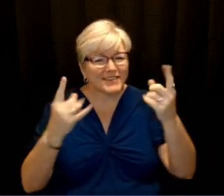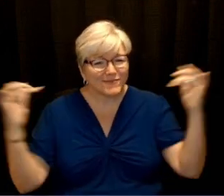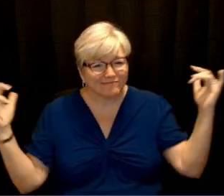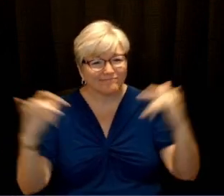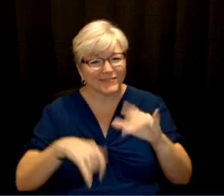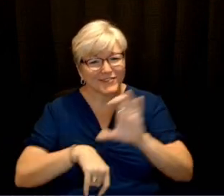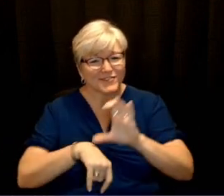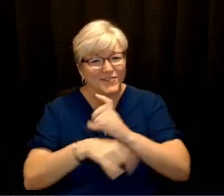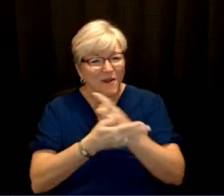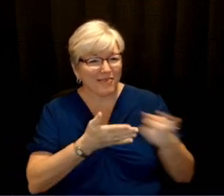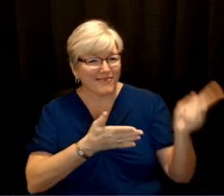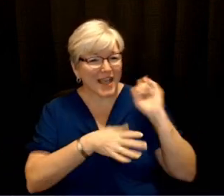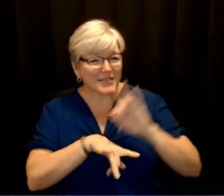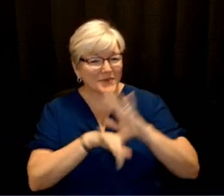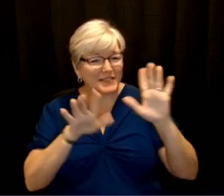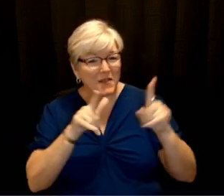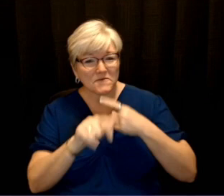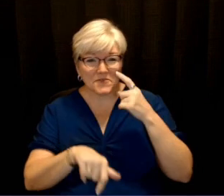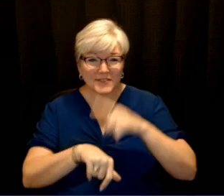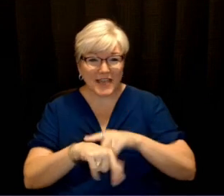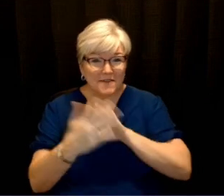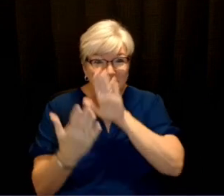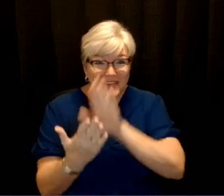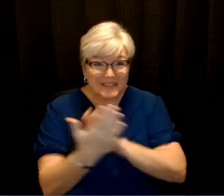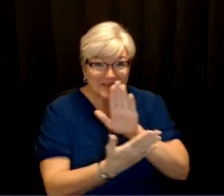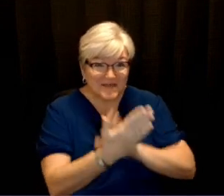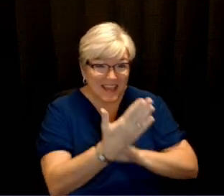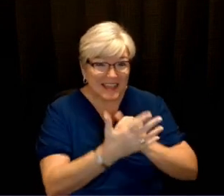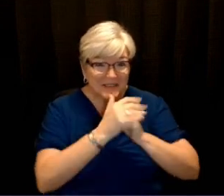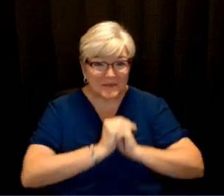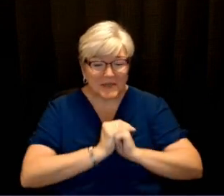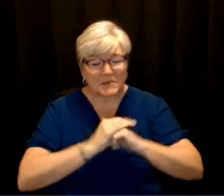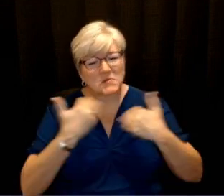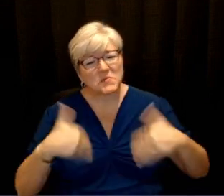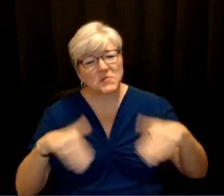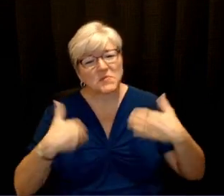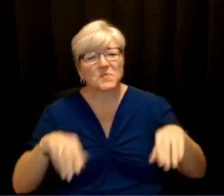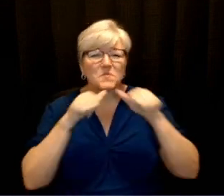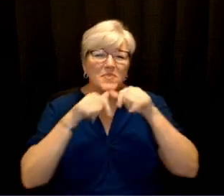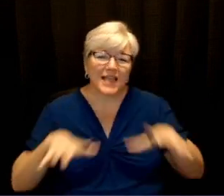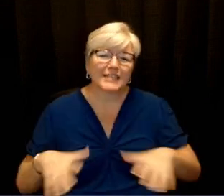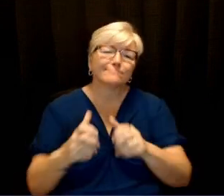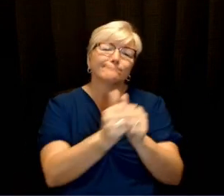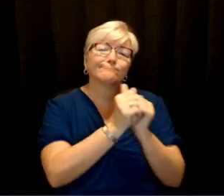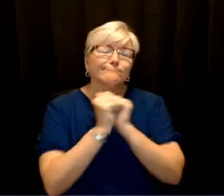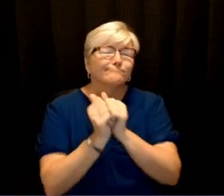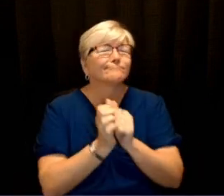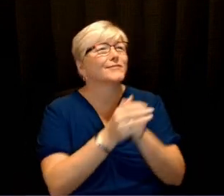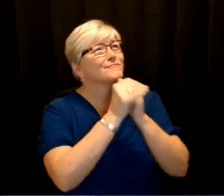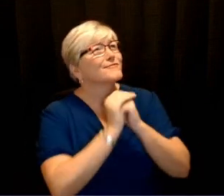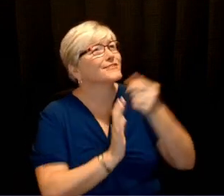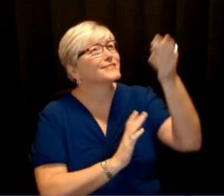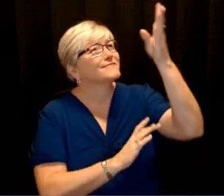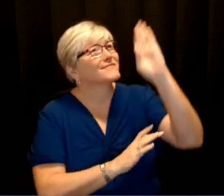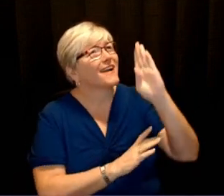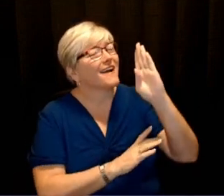this past Sunday as we assembled for face-to-face worship. What a blessing it was to be together, to worship God, and to